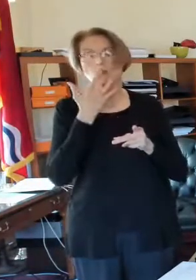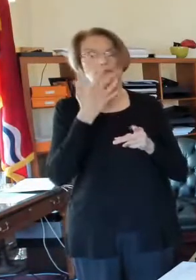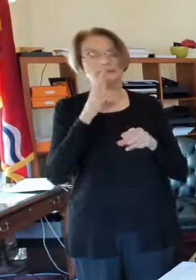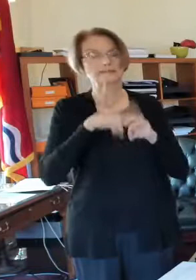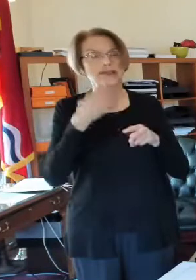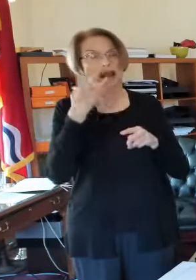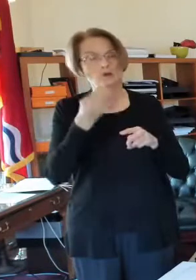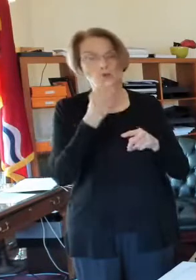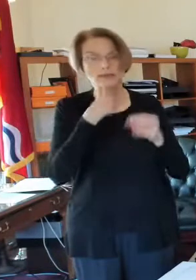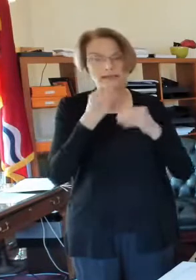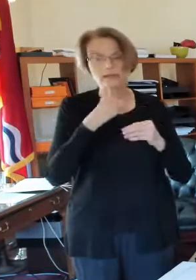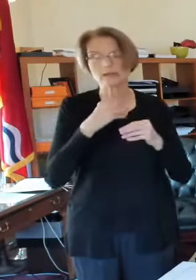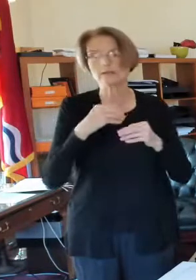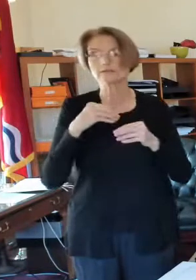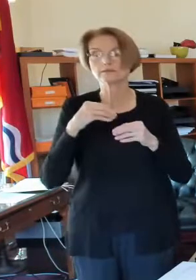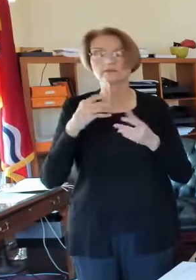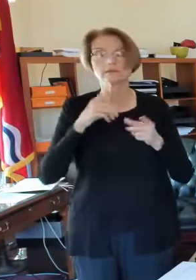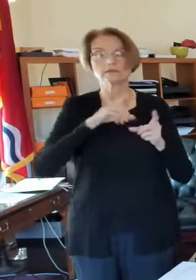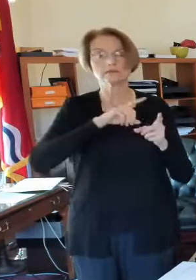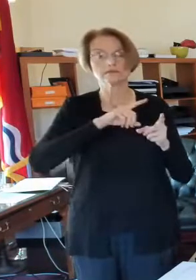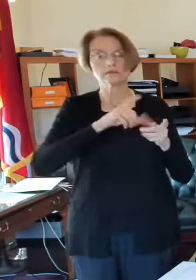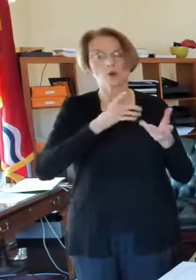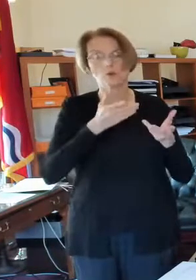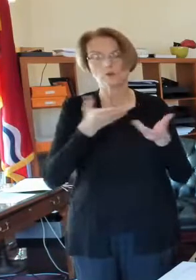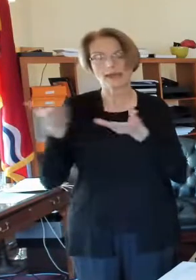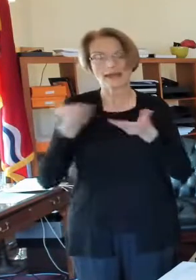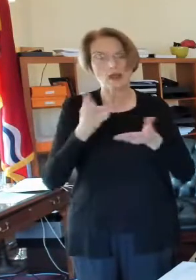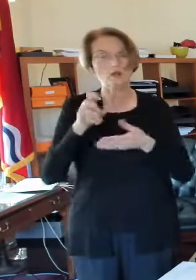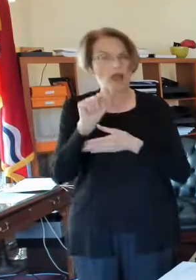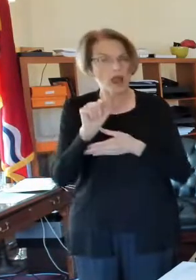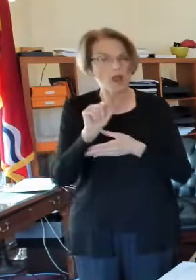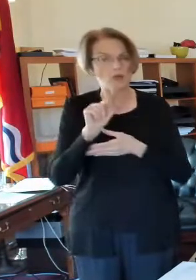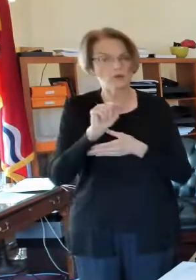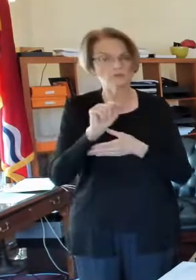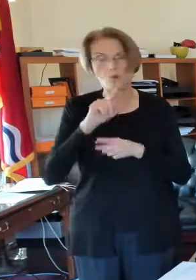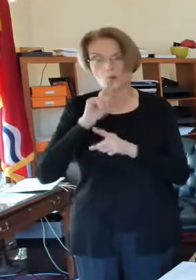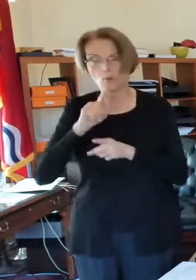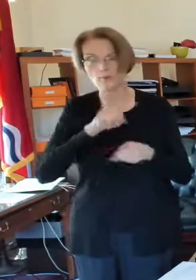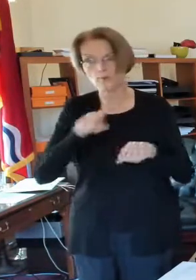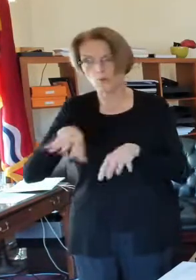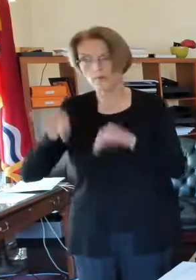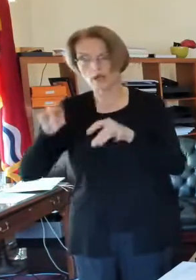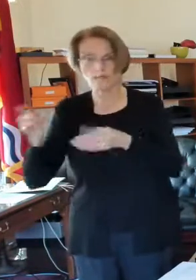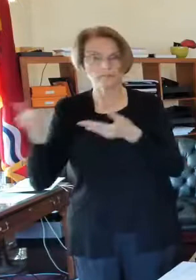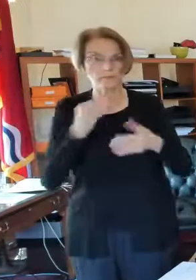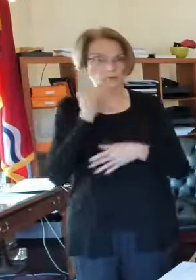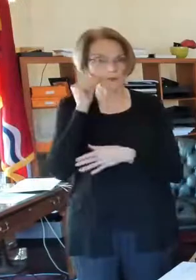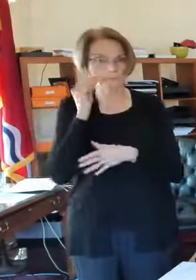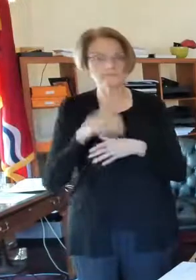And so, I mean, it's possible that that has to happen, but we haven't made that decision yet.